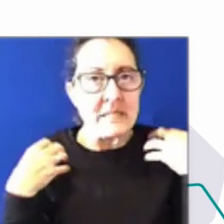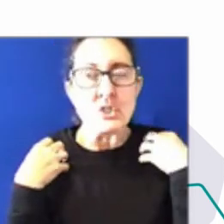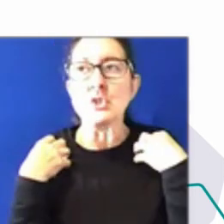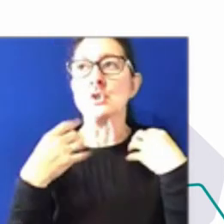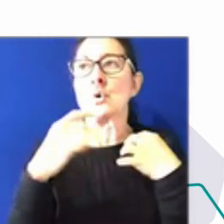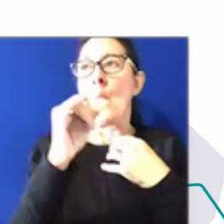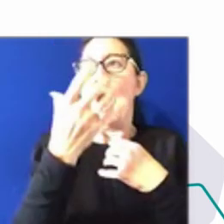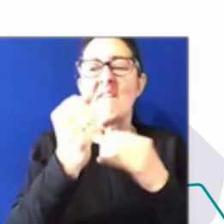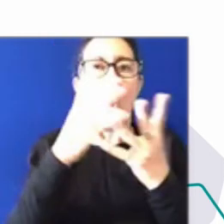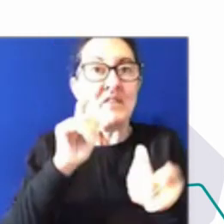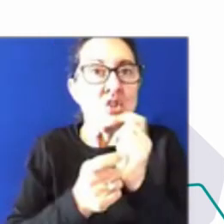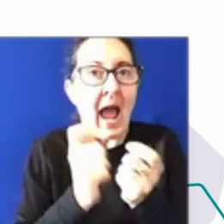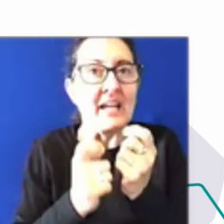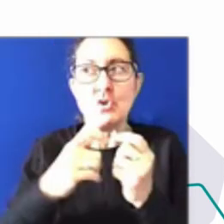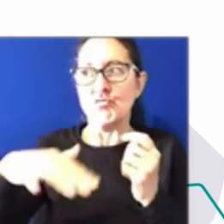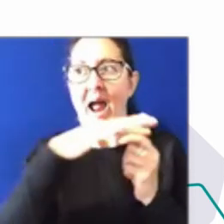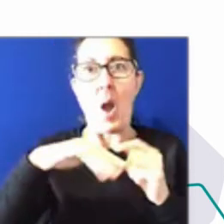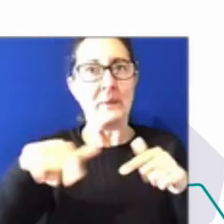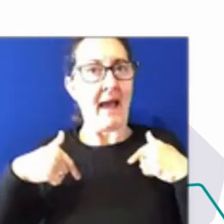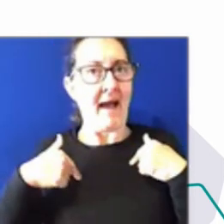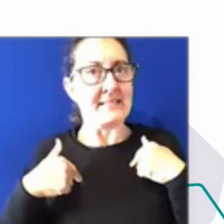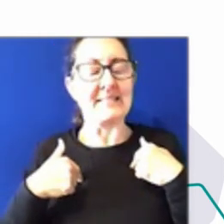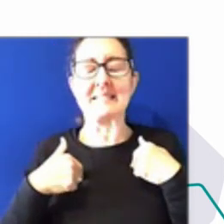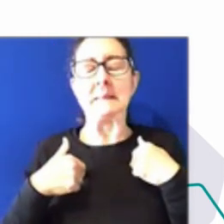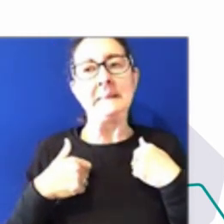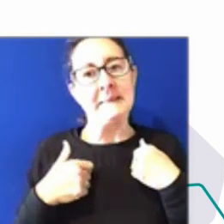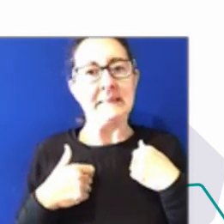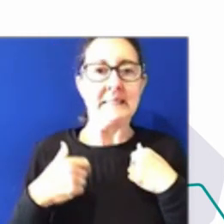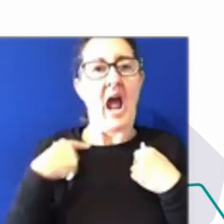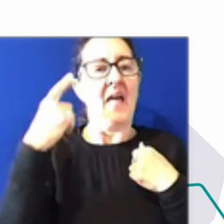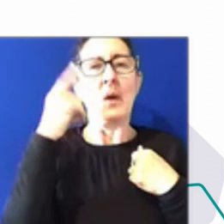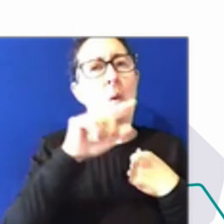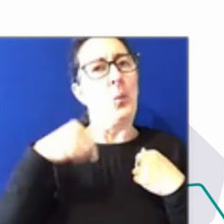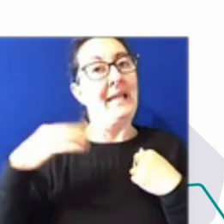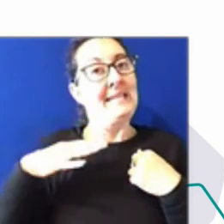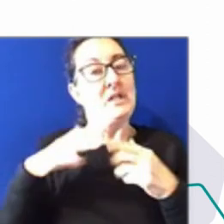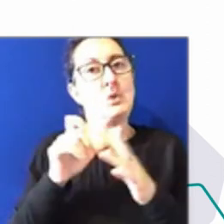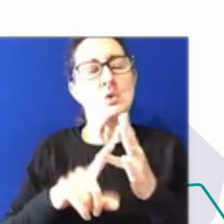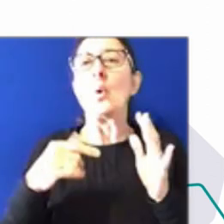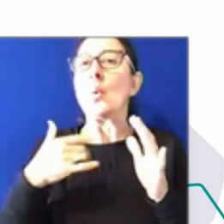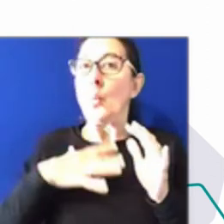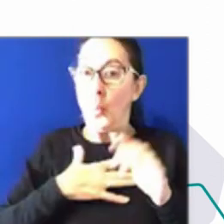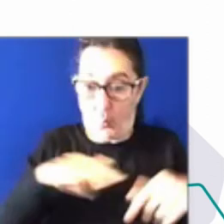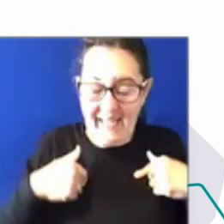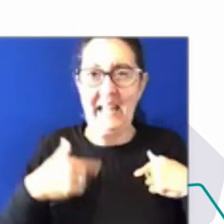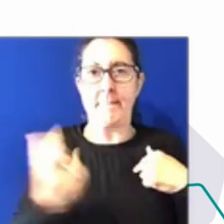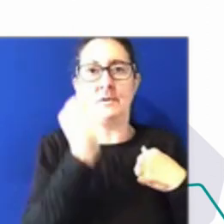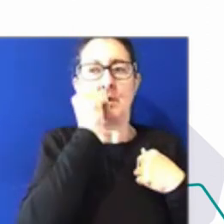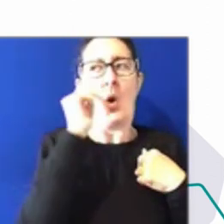change around us. I think what we need to do is that the first thing is we need to know what we need, right? So